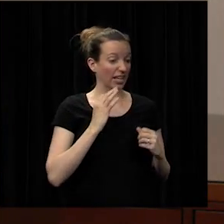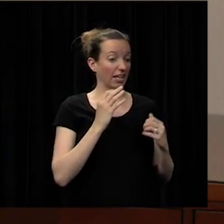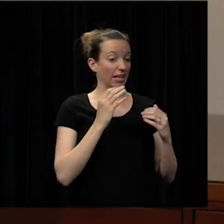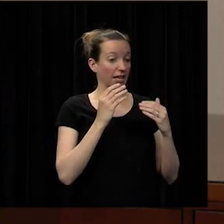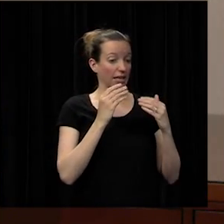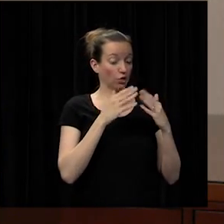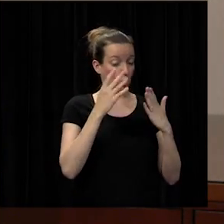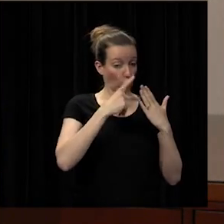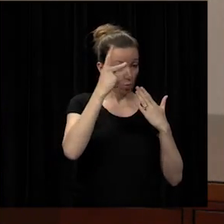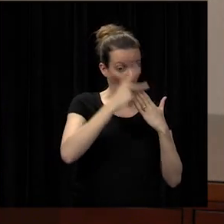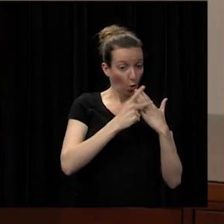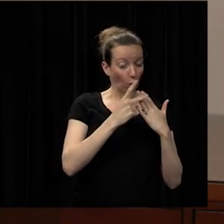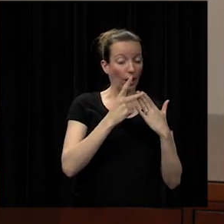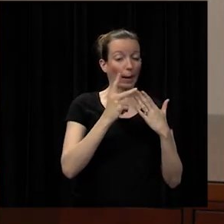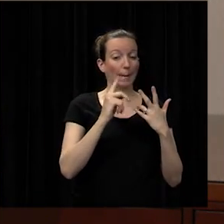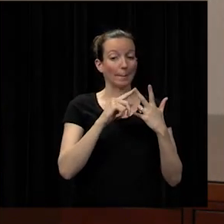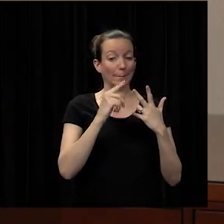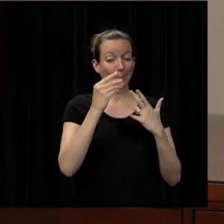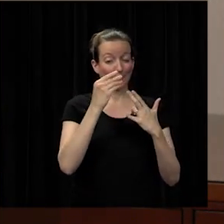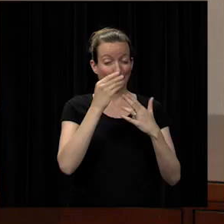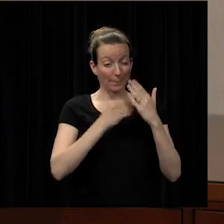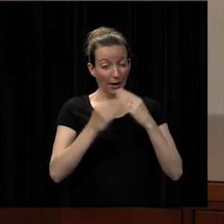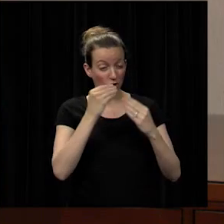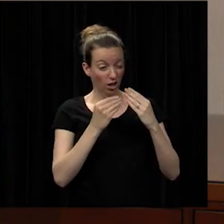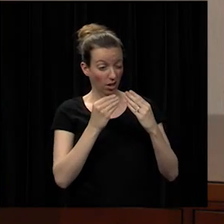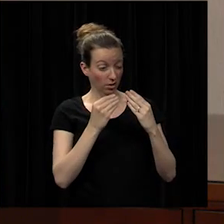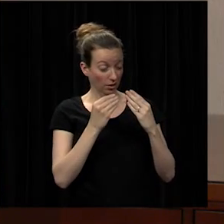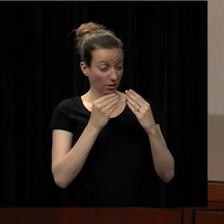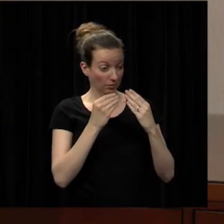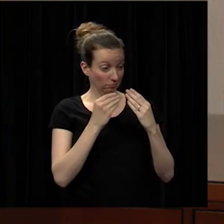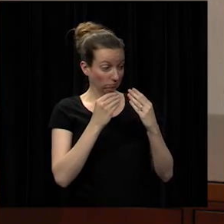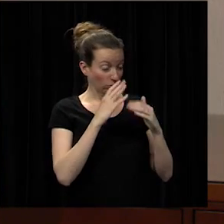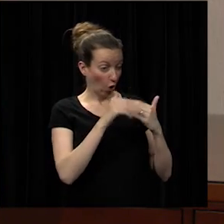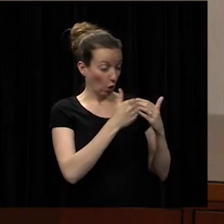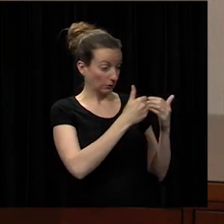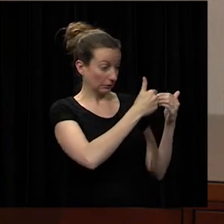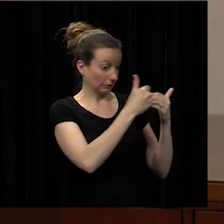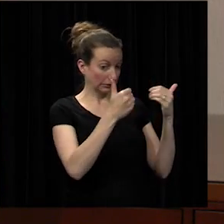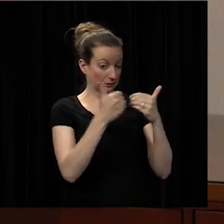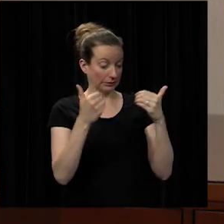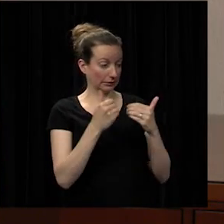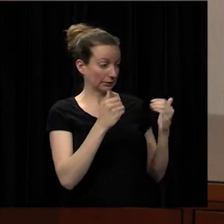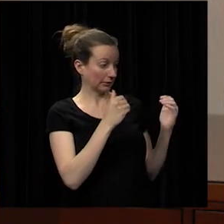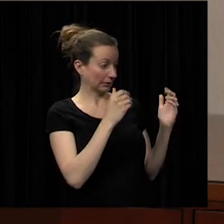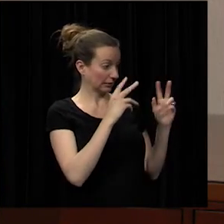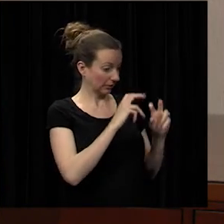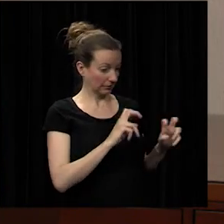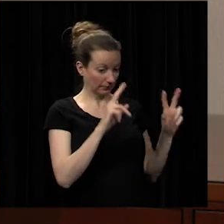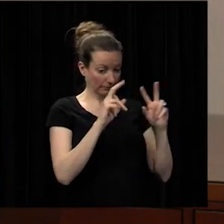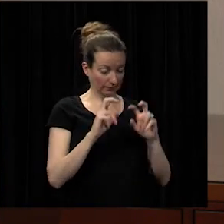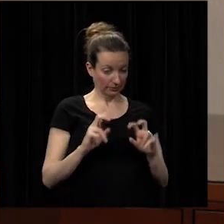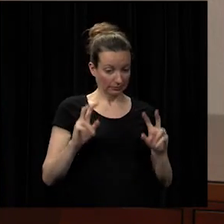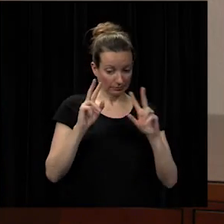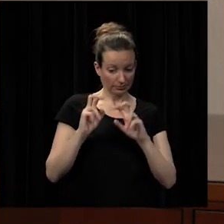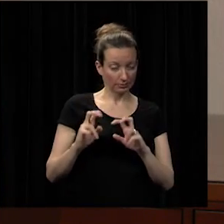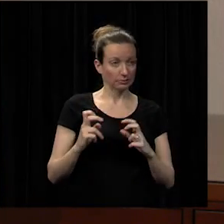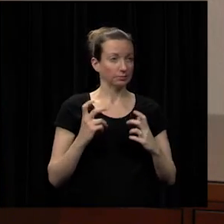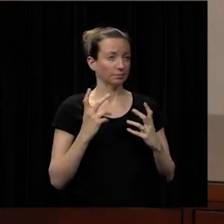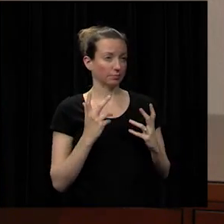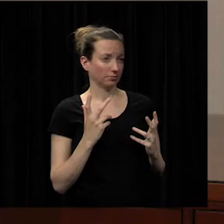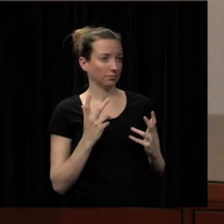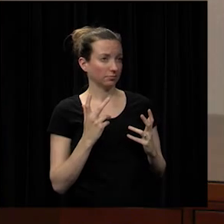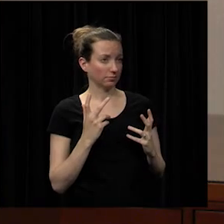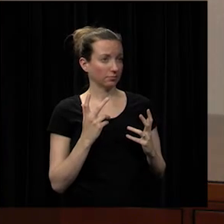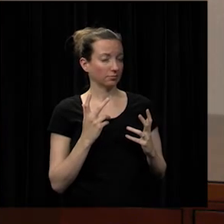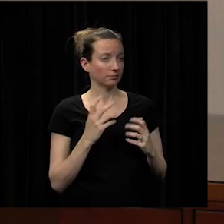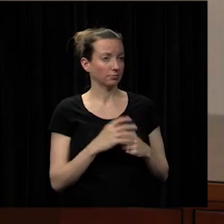information budget information so the different individuals in this room that are on senior leadership actually look at